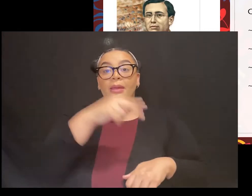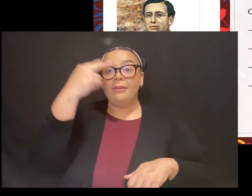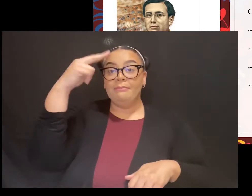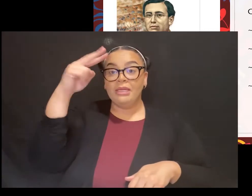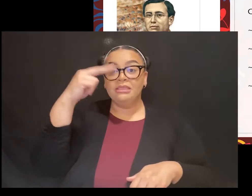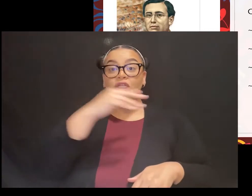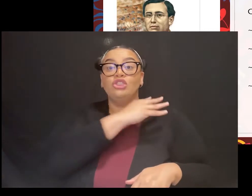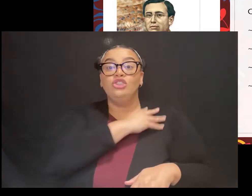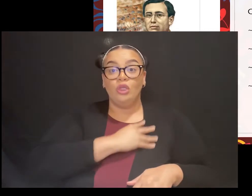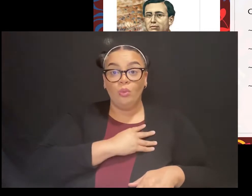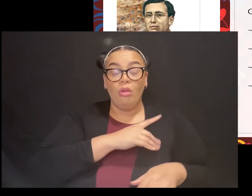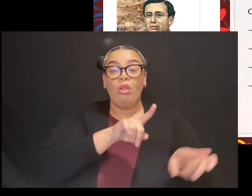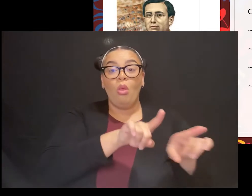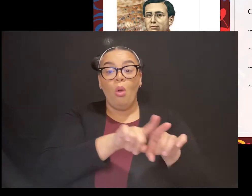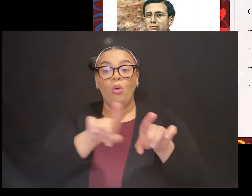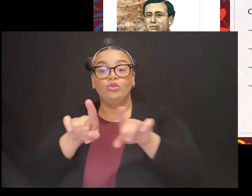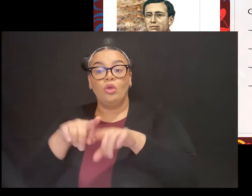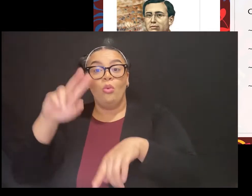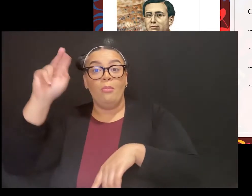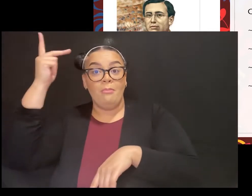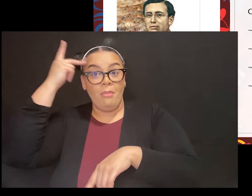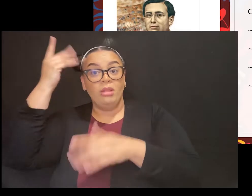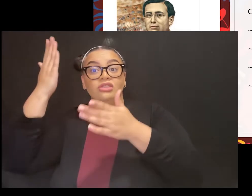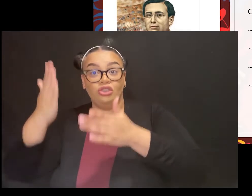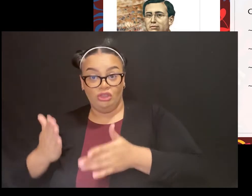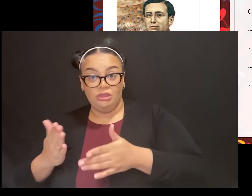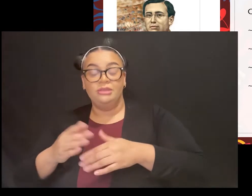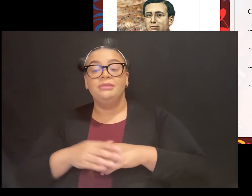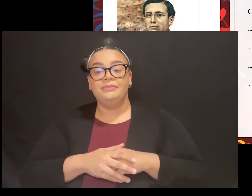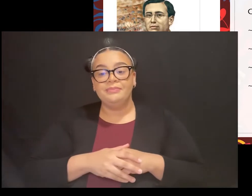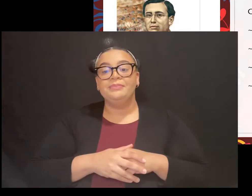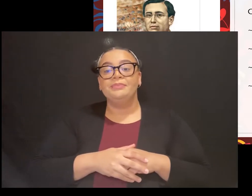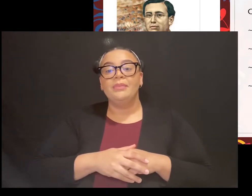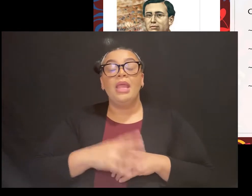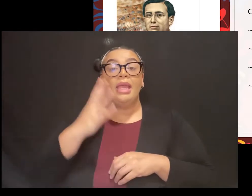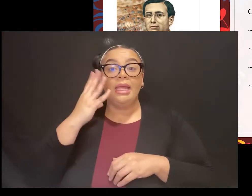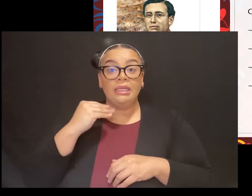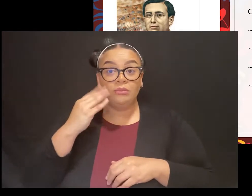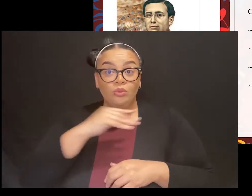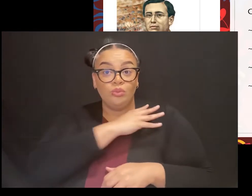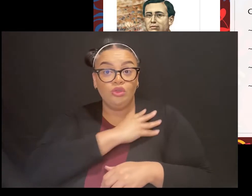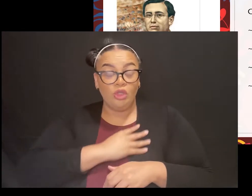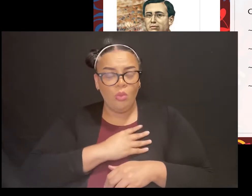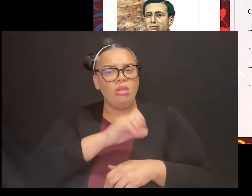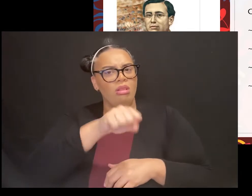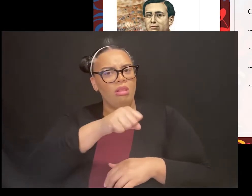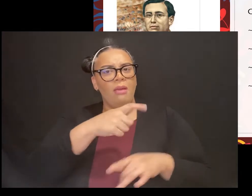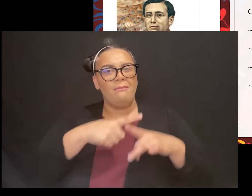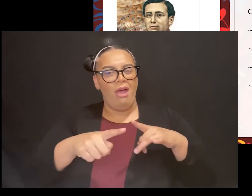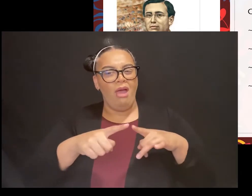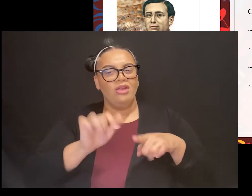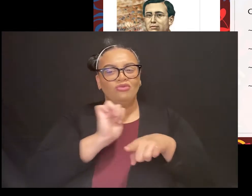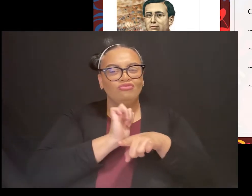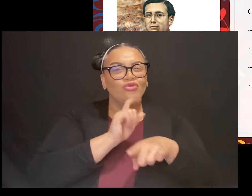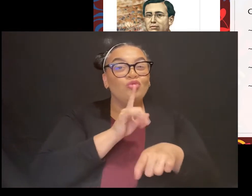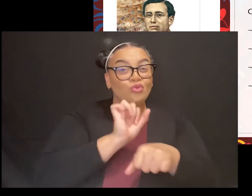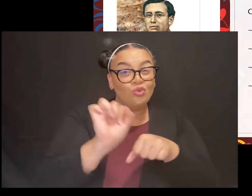experienced general with no formal military training, and he was born in what we know now as Texas.